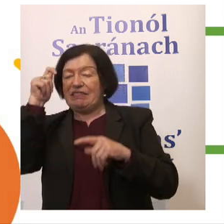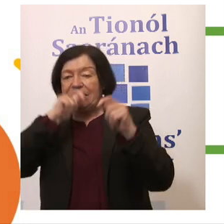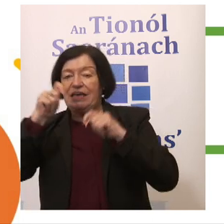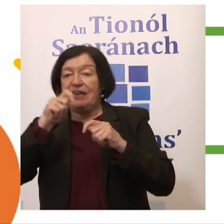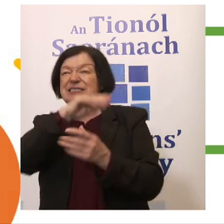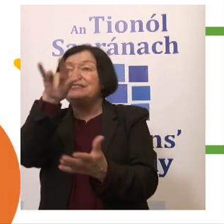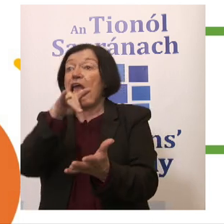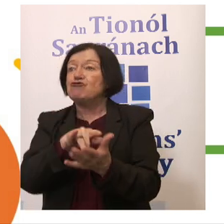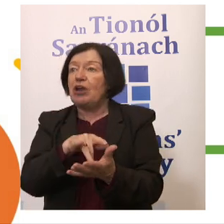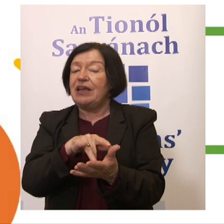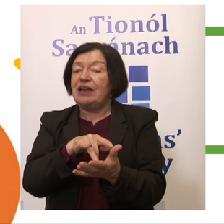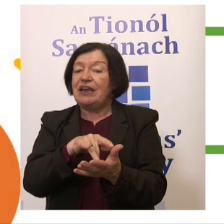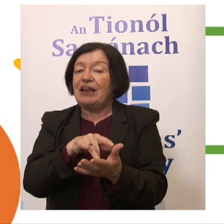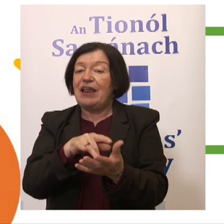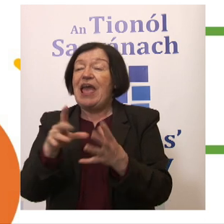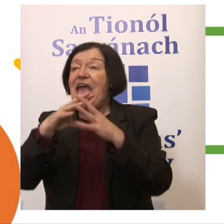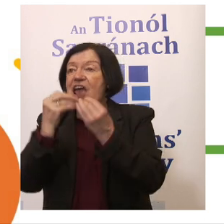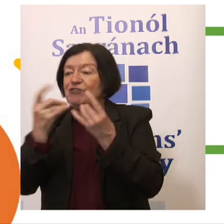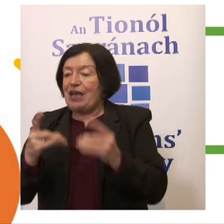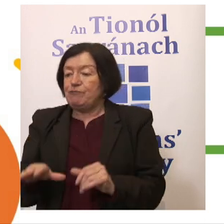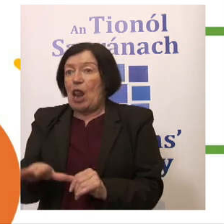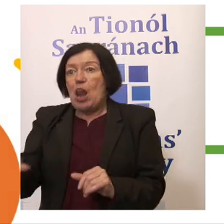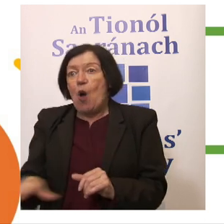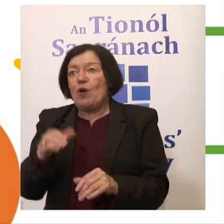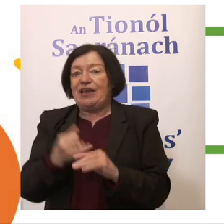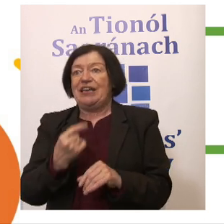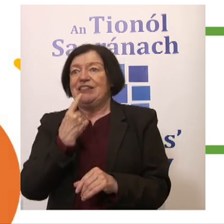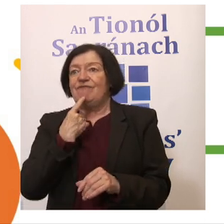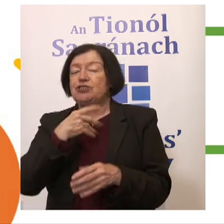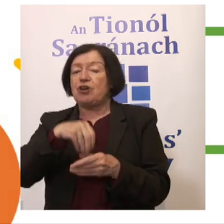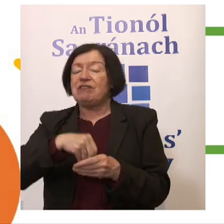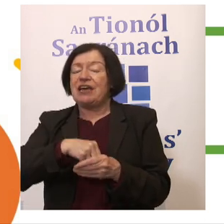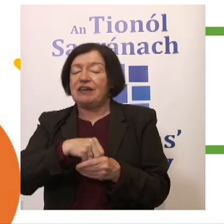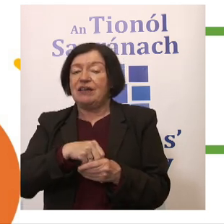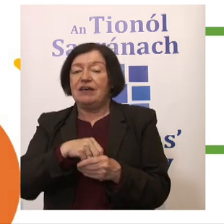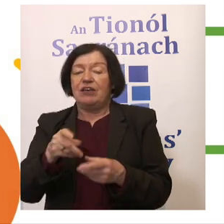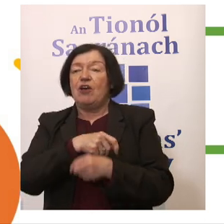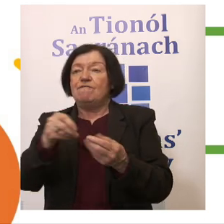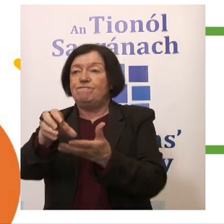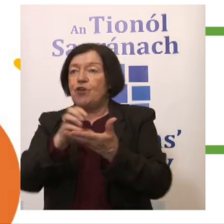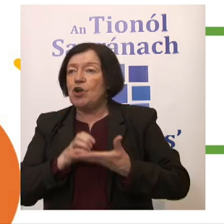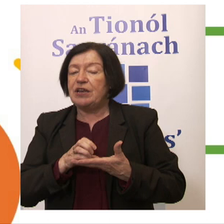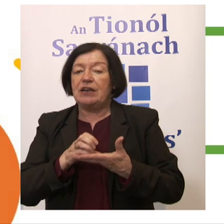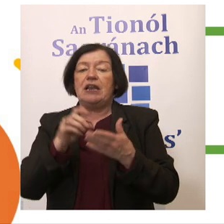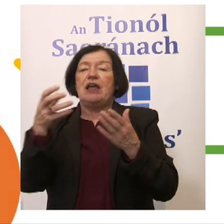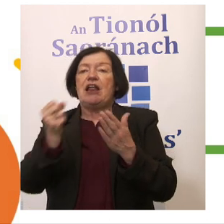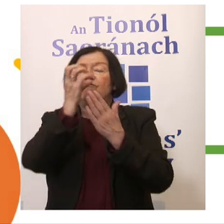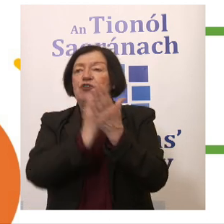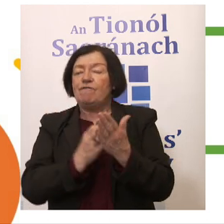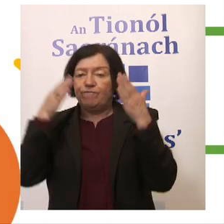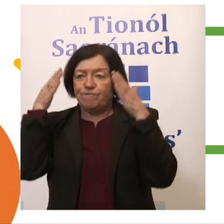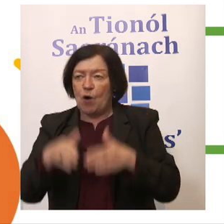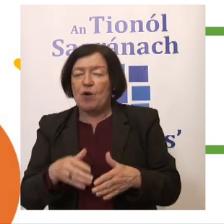centrally, virtually everything happens locally within a Finnish context. So they distribute funding, they've got curricula that are locally focused,